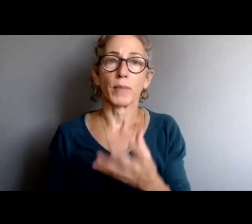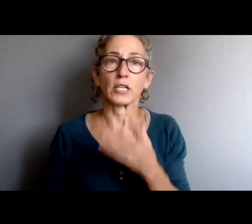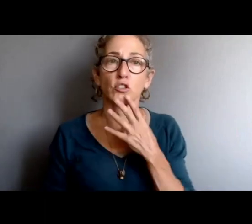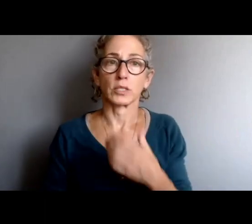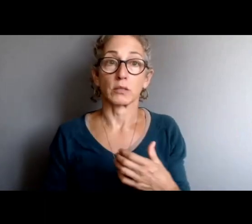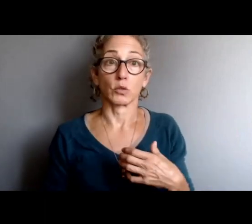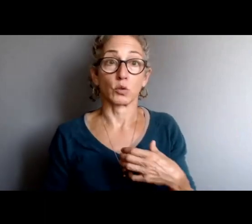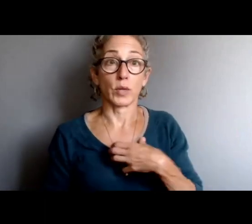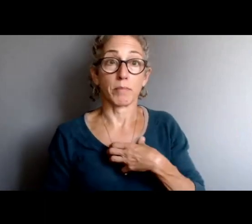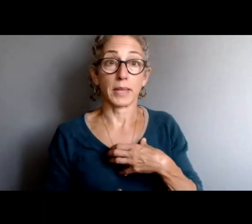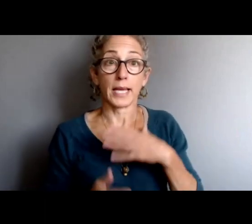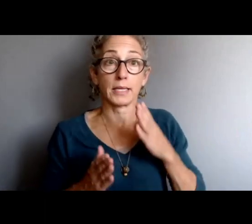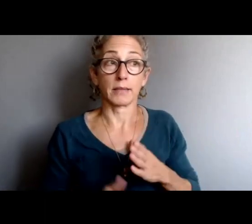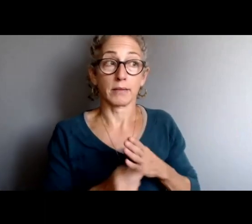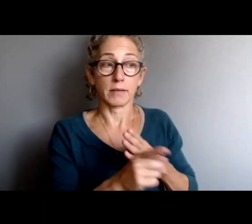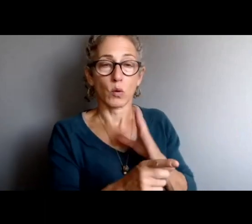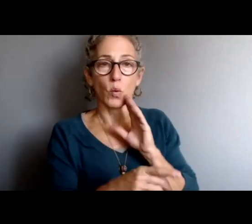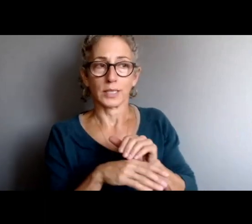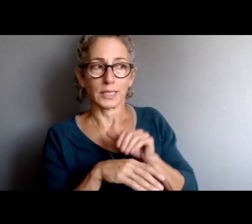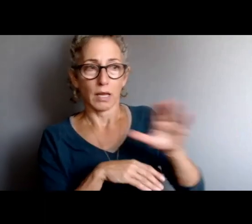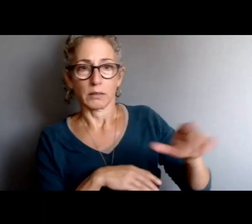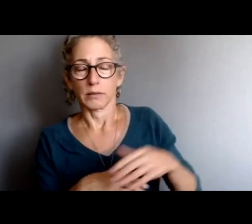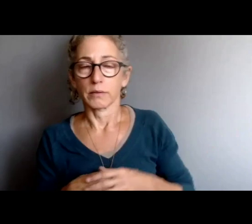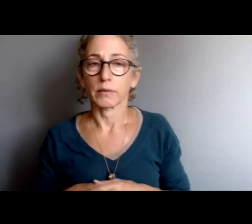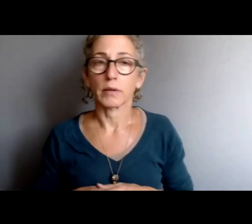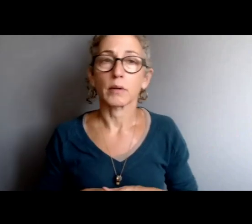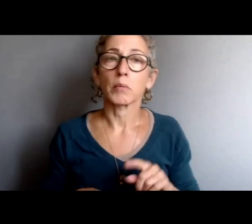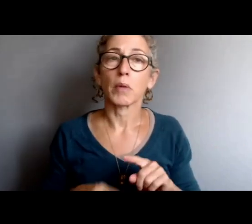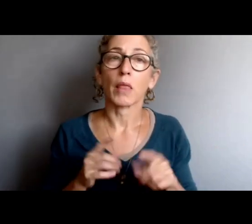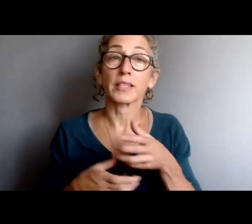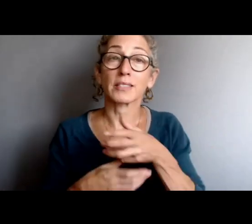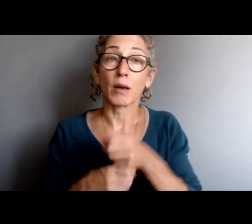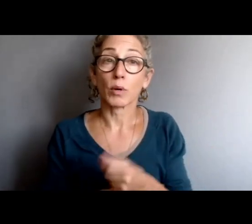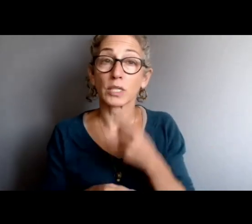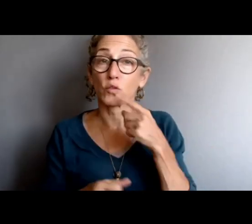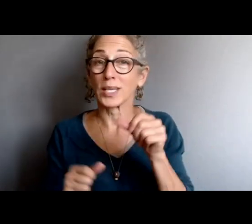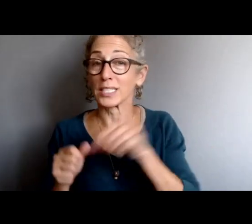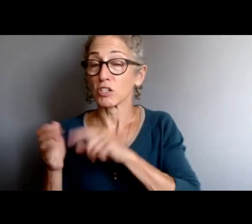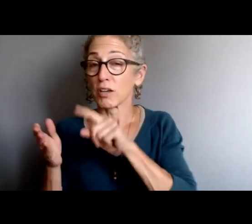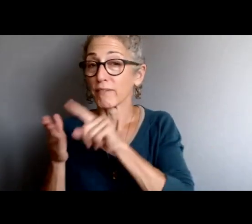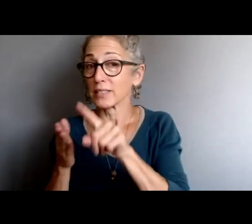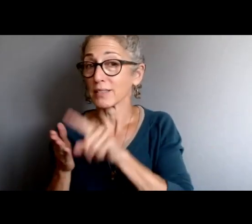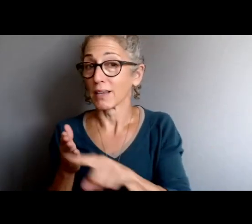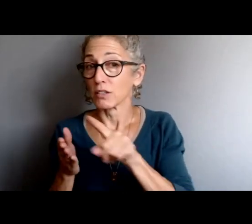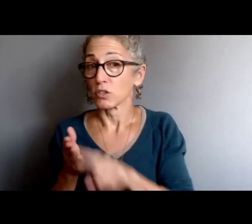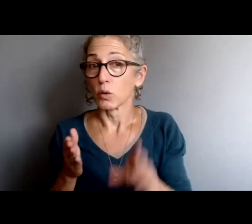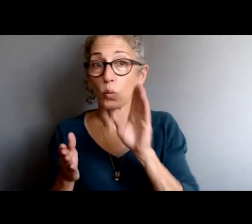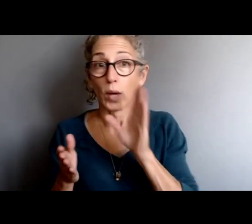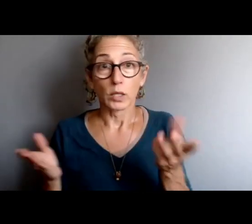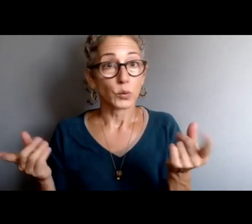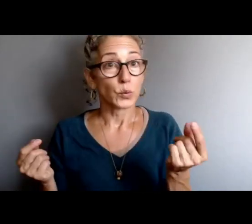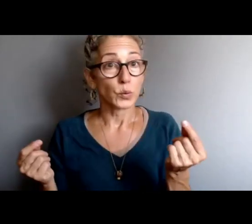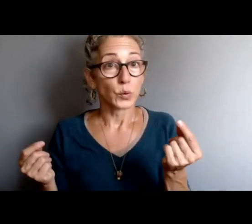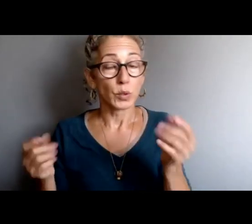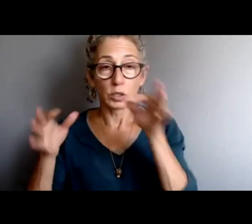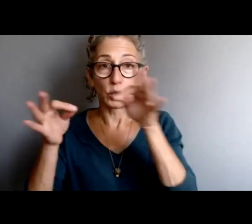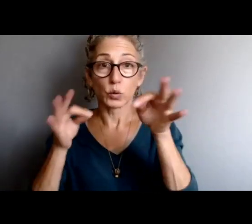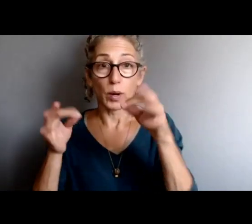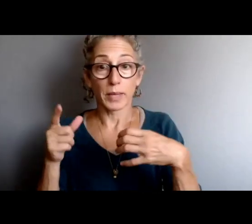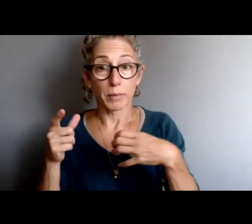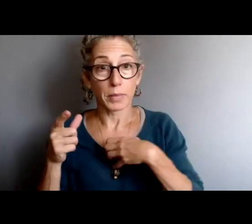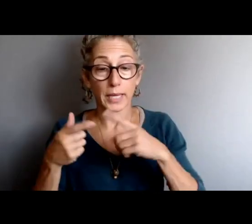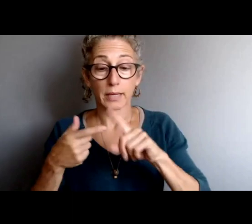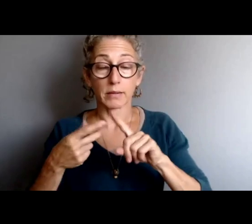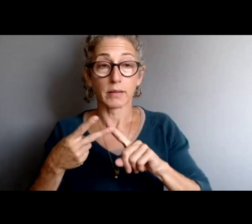you can read the administrative summary reports about our investigation that describe the complaint, the evidence gathered,